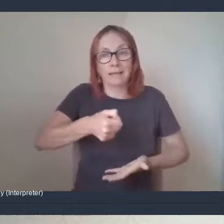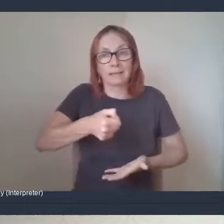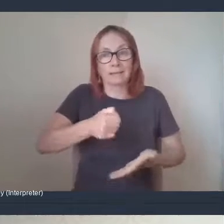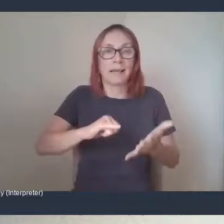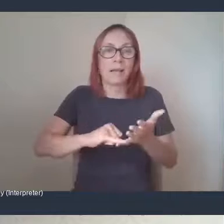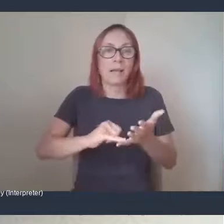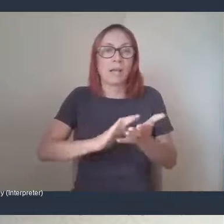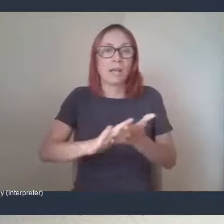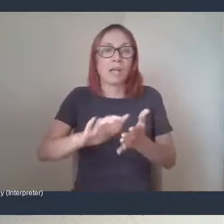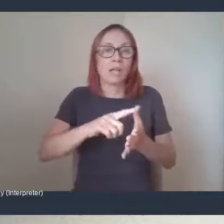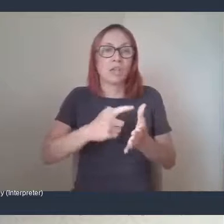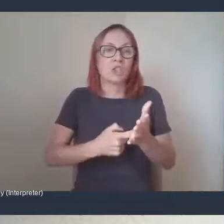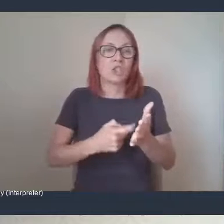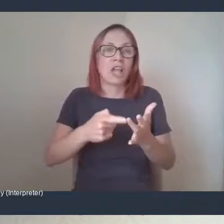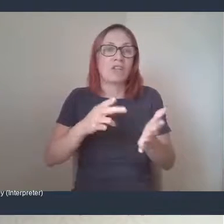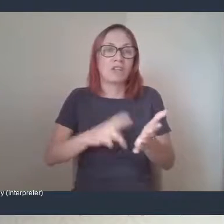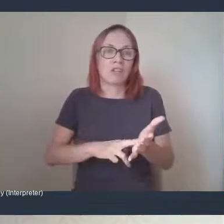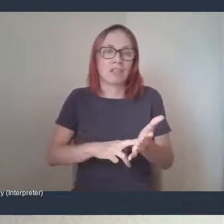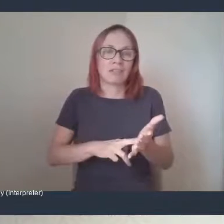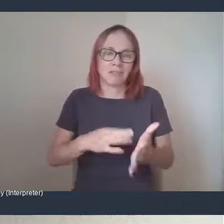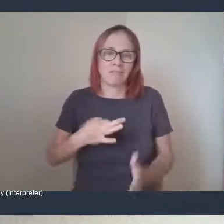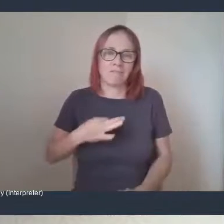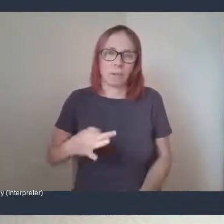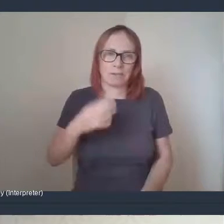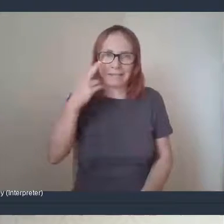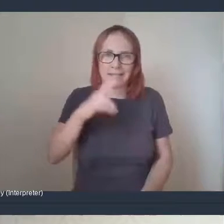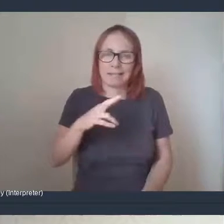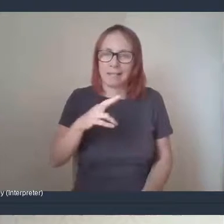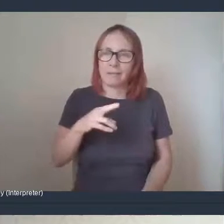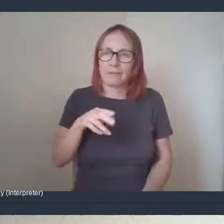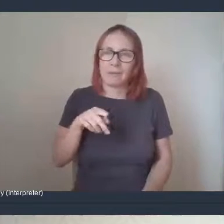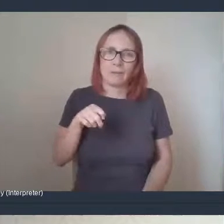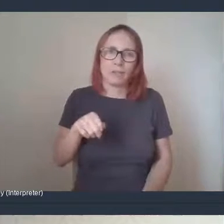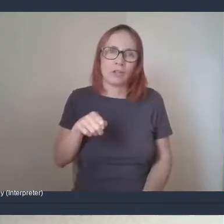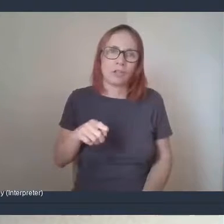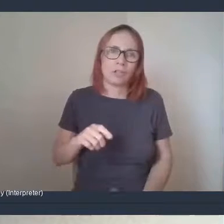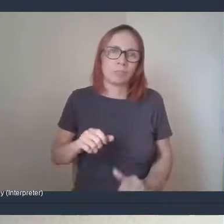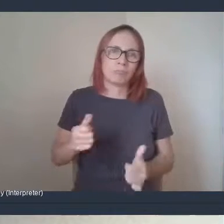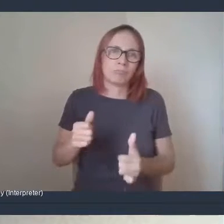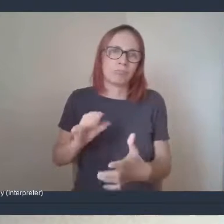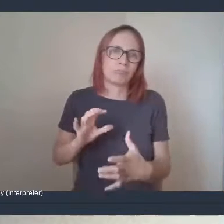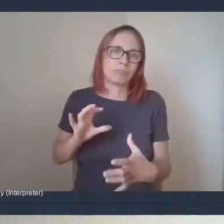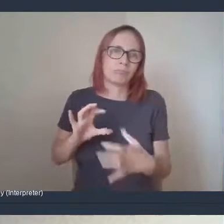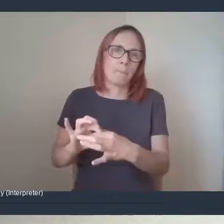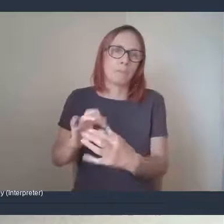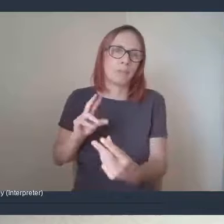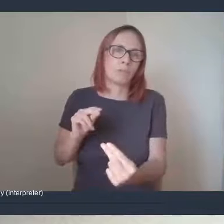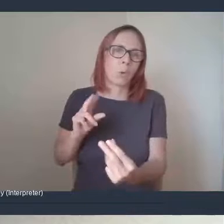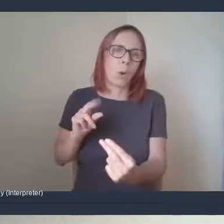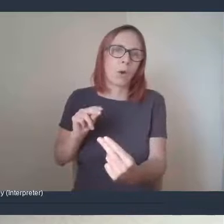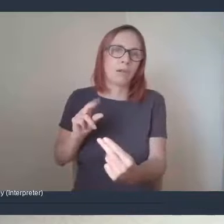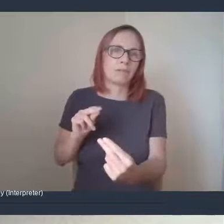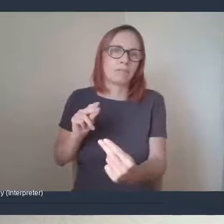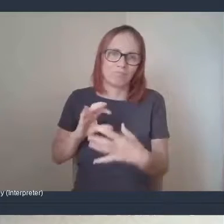still does it on a Wednesday is people, you know, kind of, she's built a relationship with people, even though it's just over the phone.